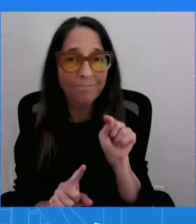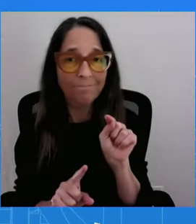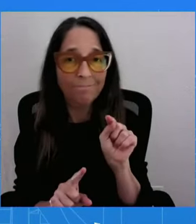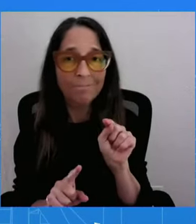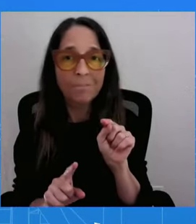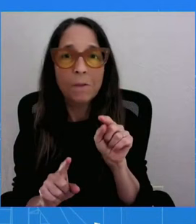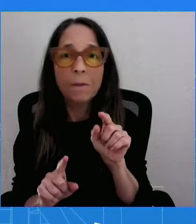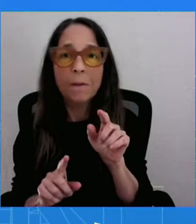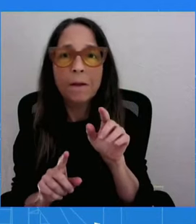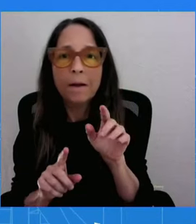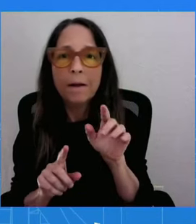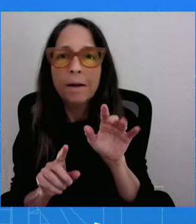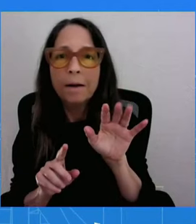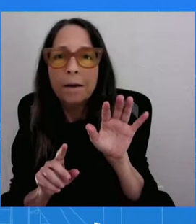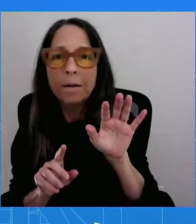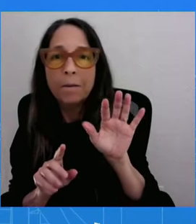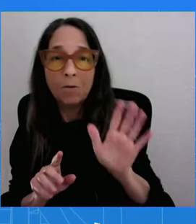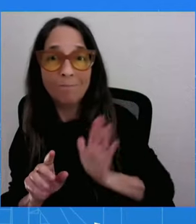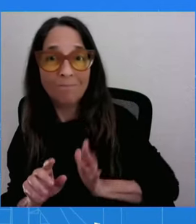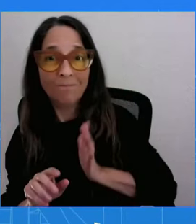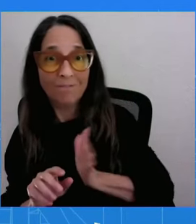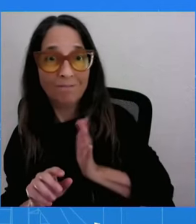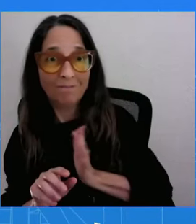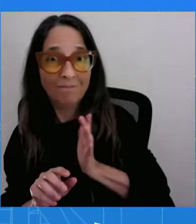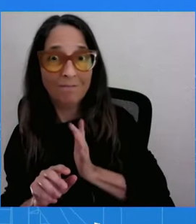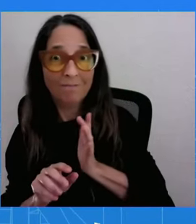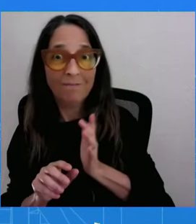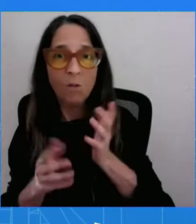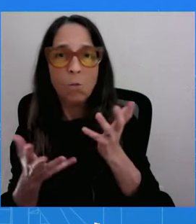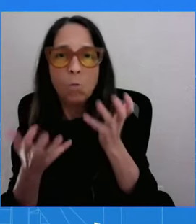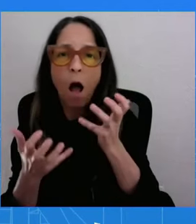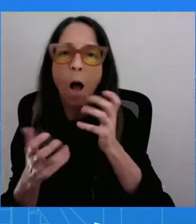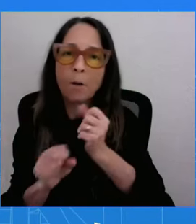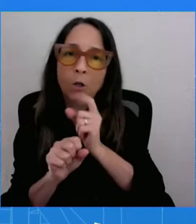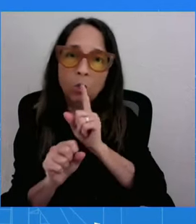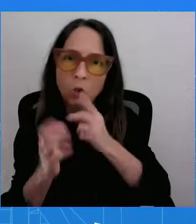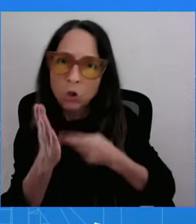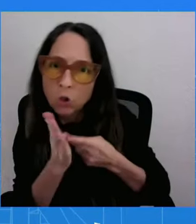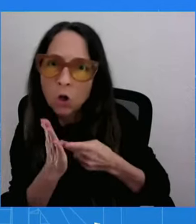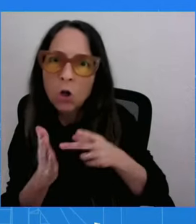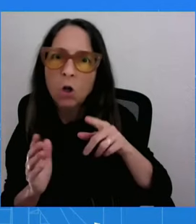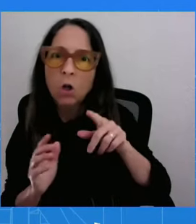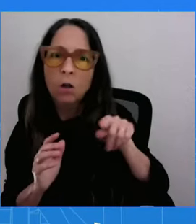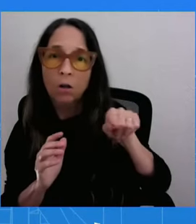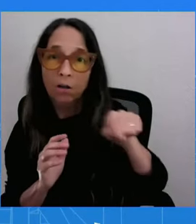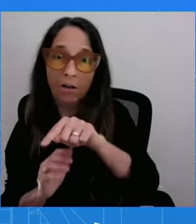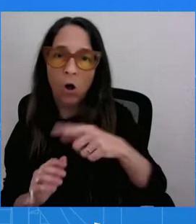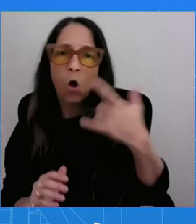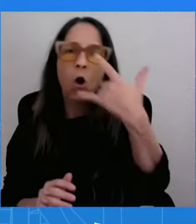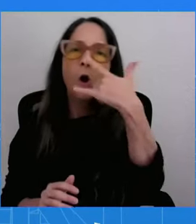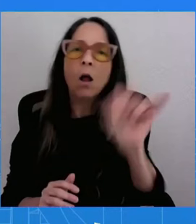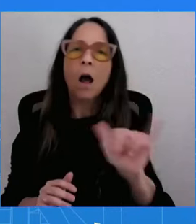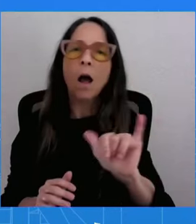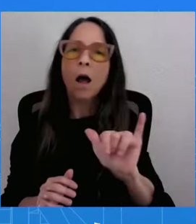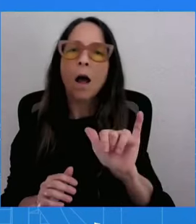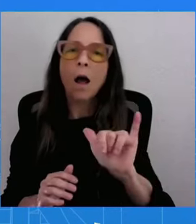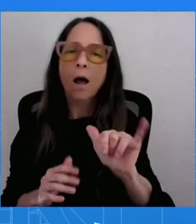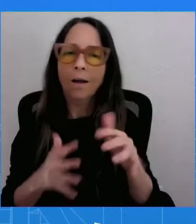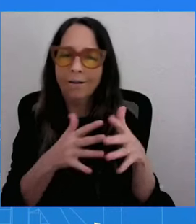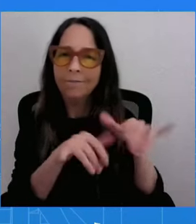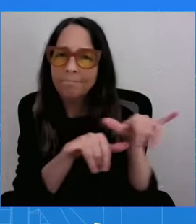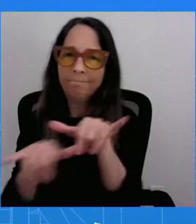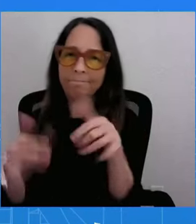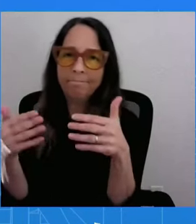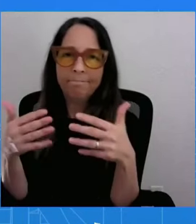administration that looked like the rest of the country. He wanted it to make sure that it was diverse and because it was important to